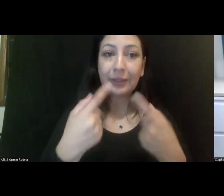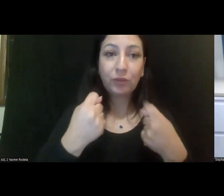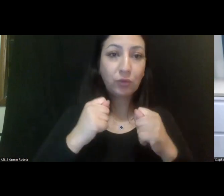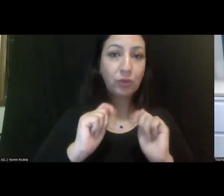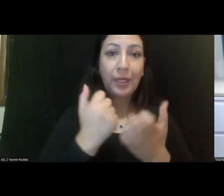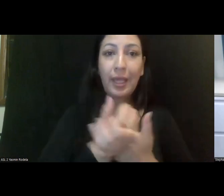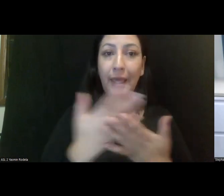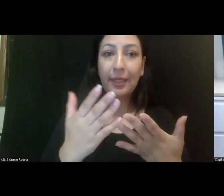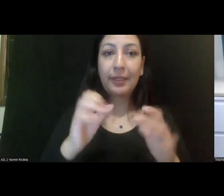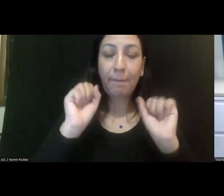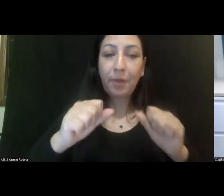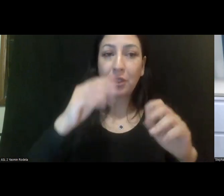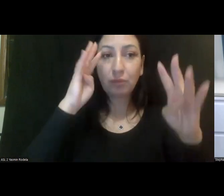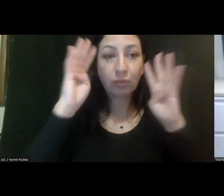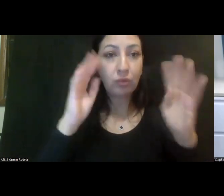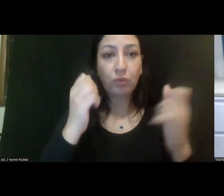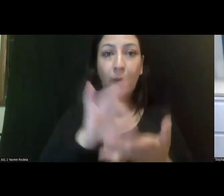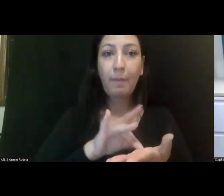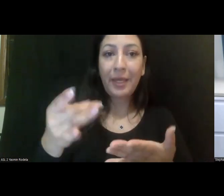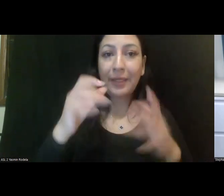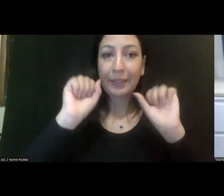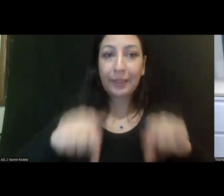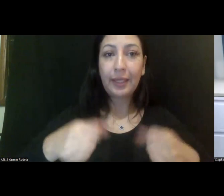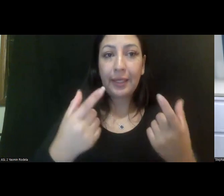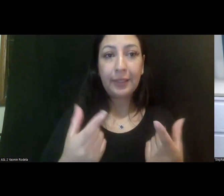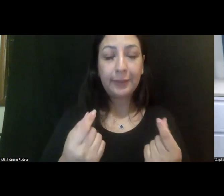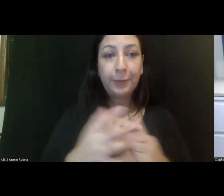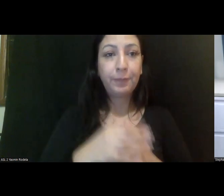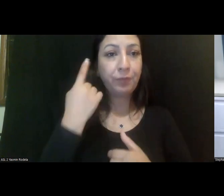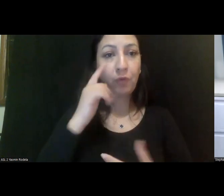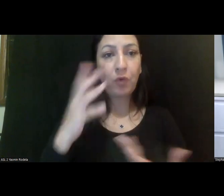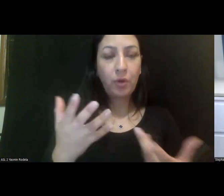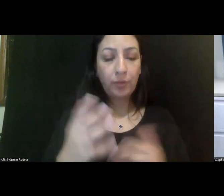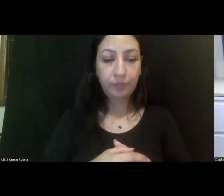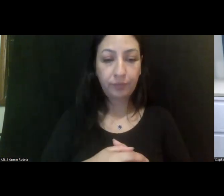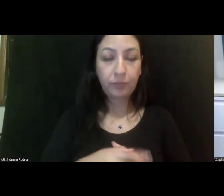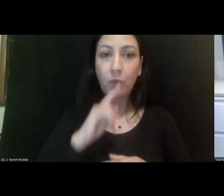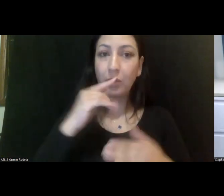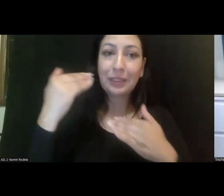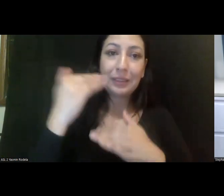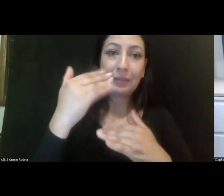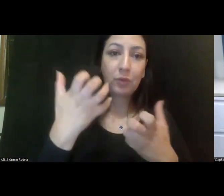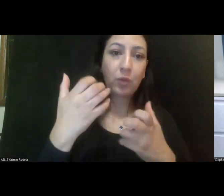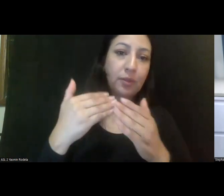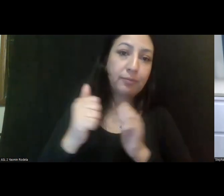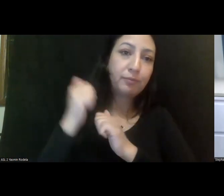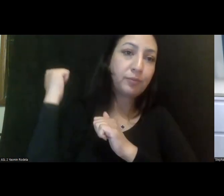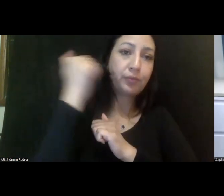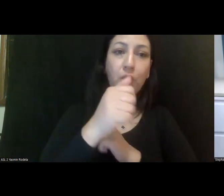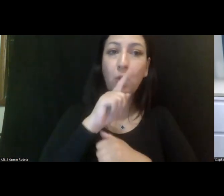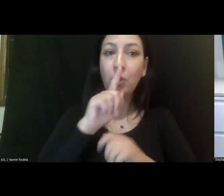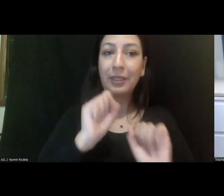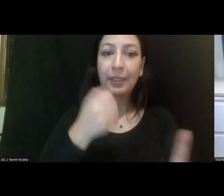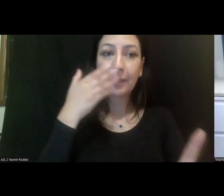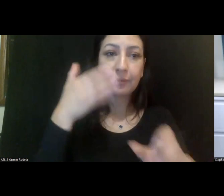possibly imagine Medi-Cal could do, uh, to, uh, the limits that we want to take it, you know, really addressing